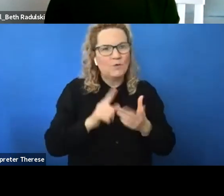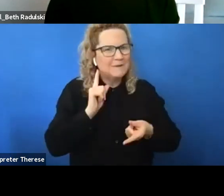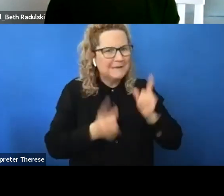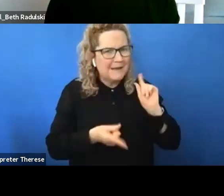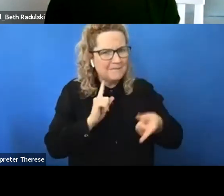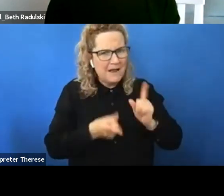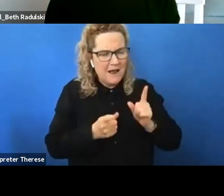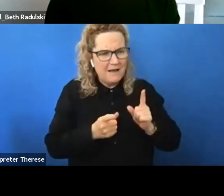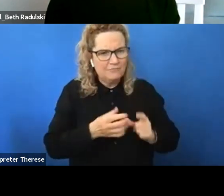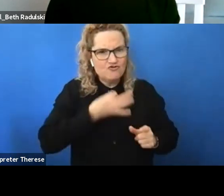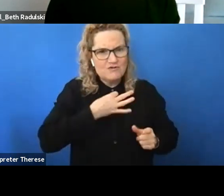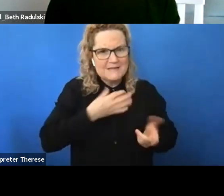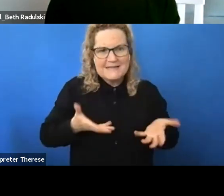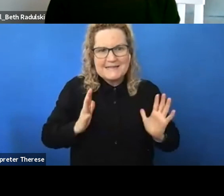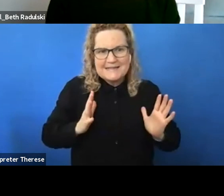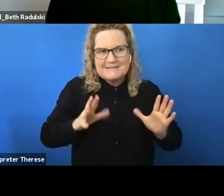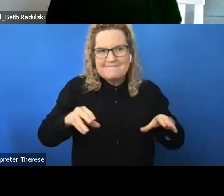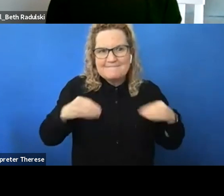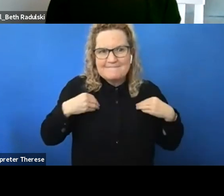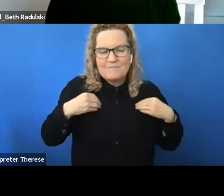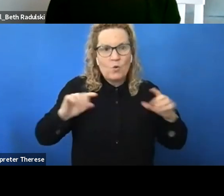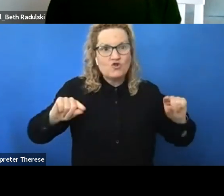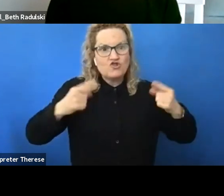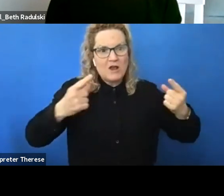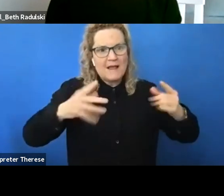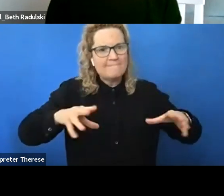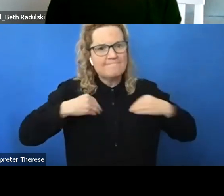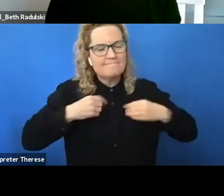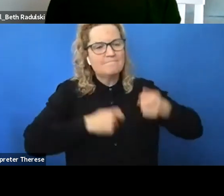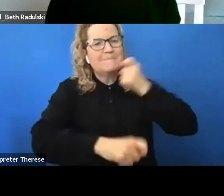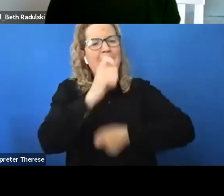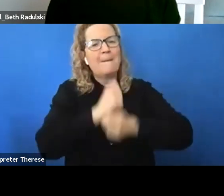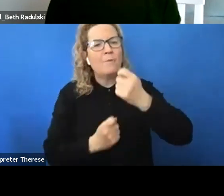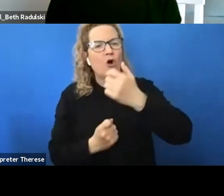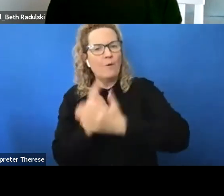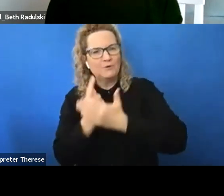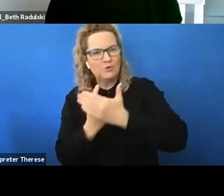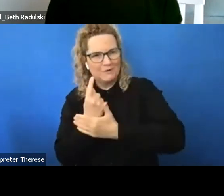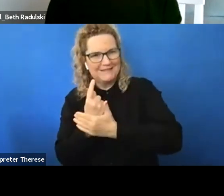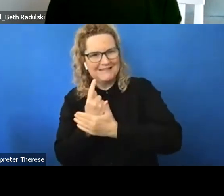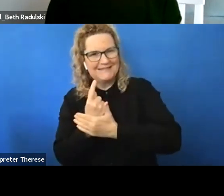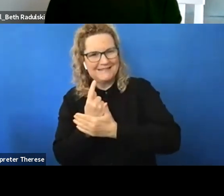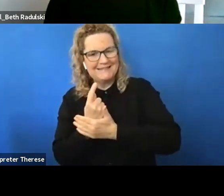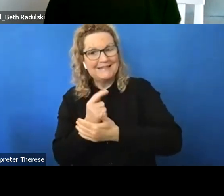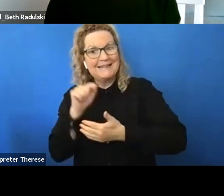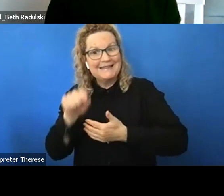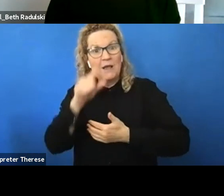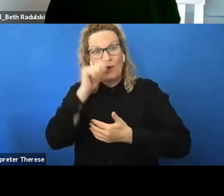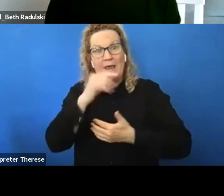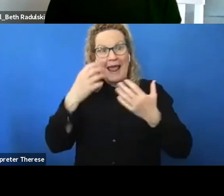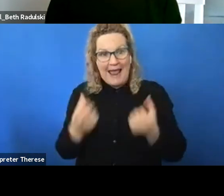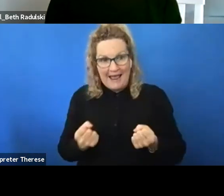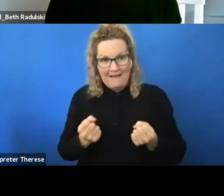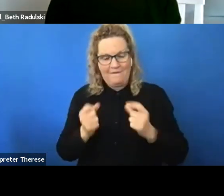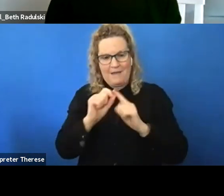risks or take on opportunity challenges to turn them into opportunities where we can have a platform where we